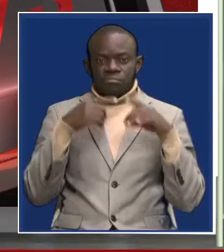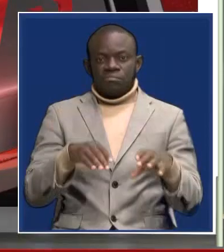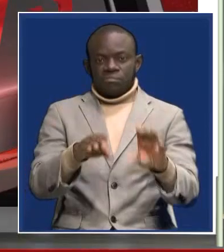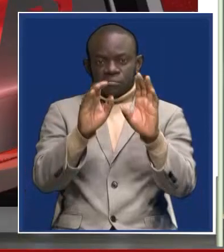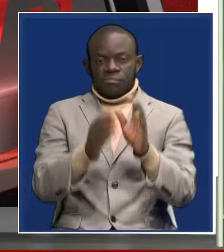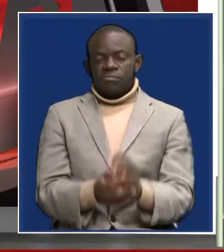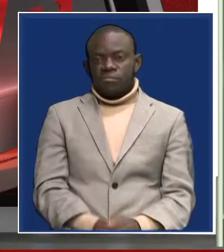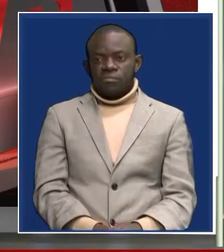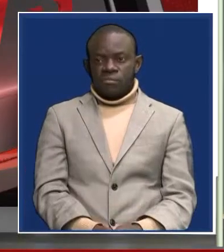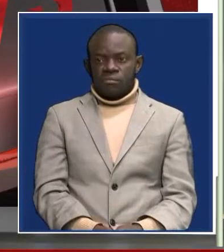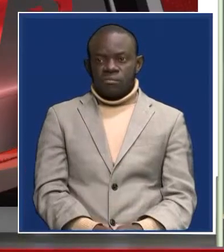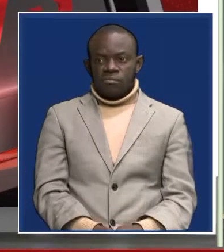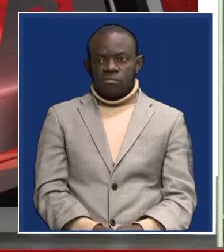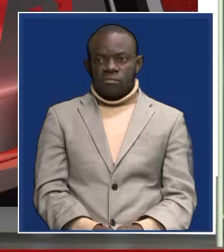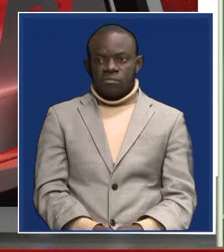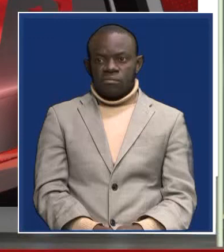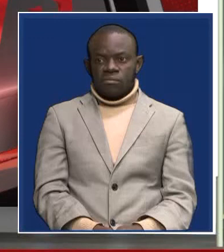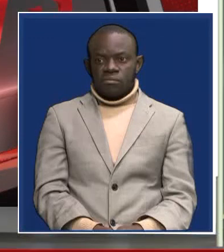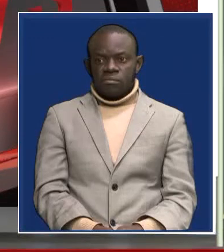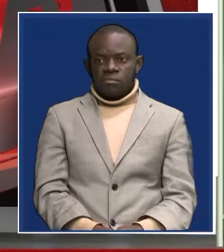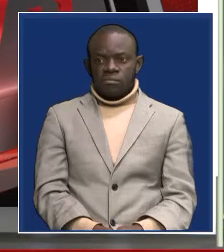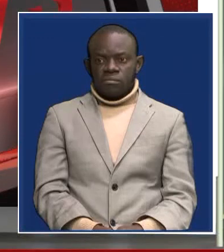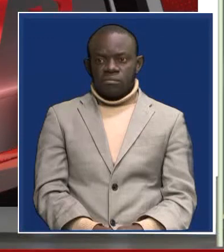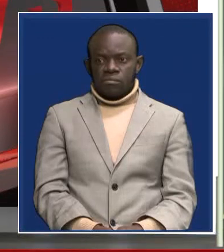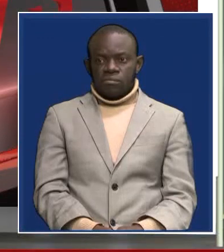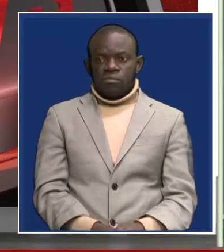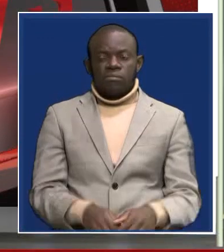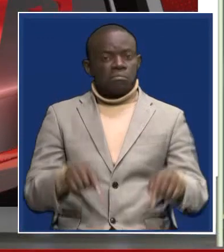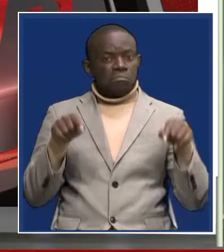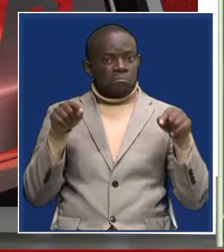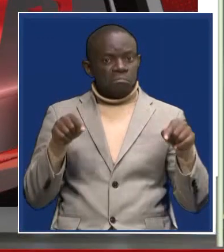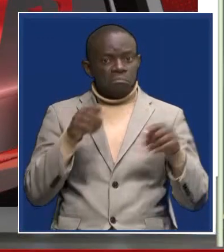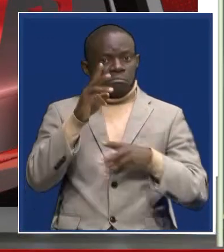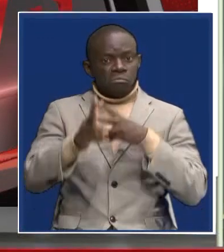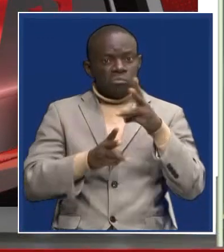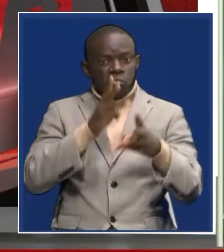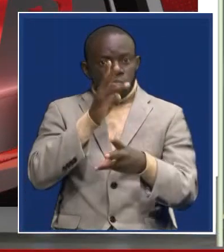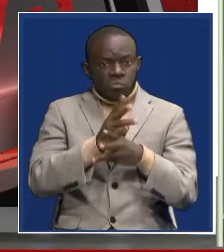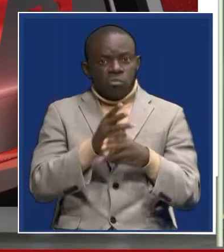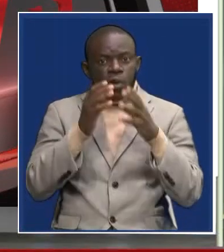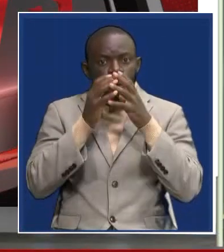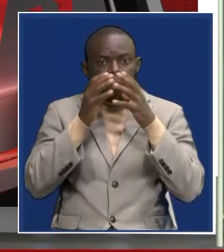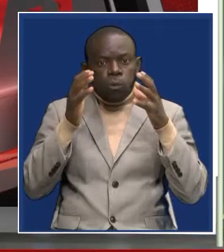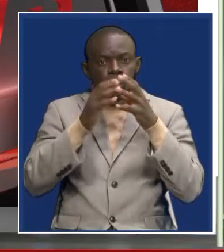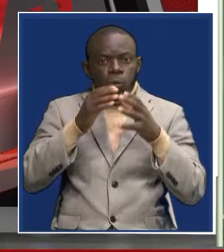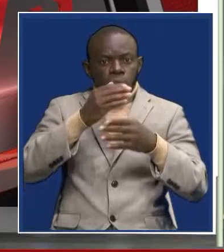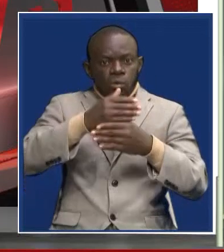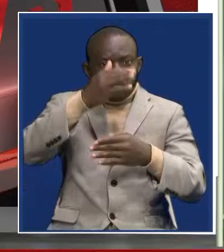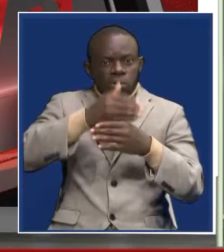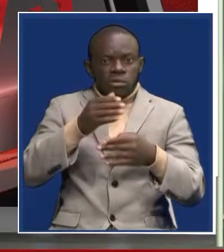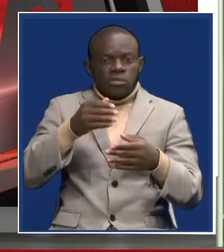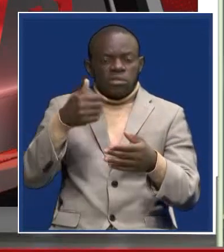the world has created seven billion tons of plastics and less than 10% has been recycled